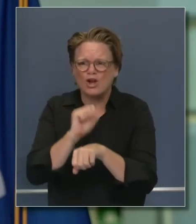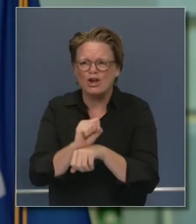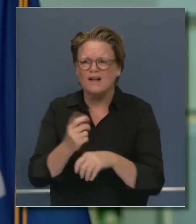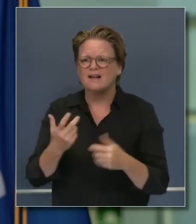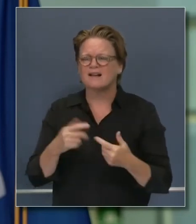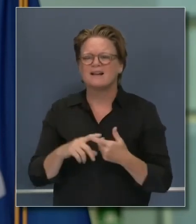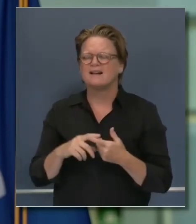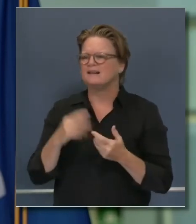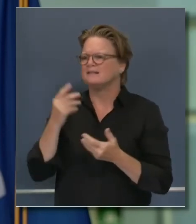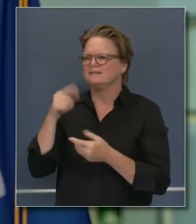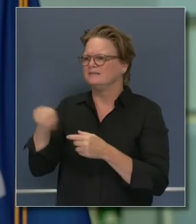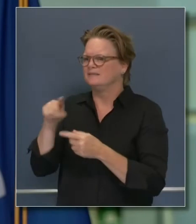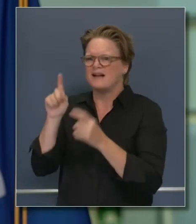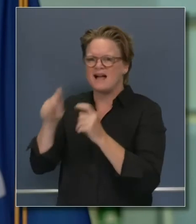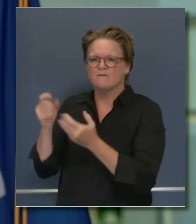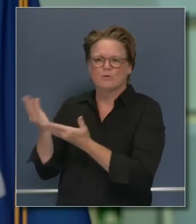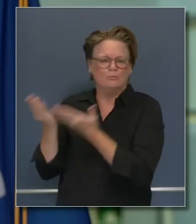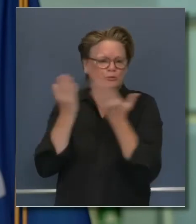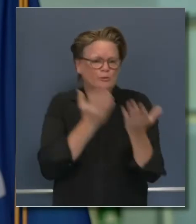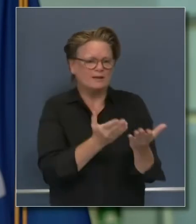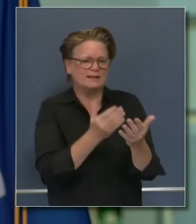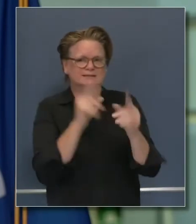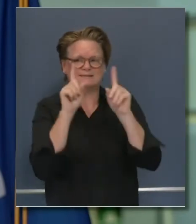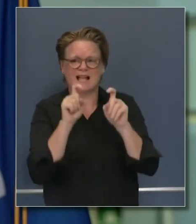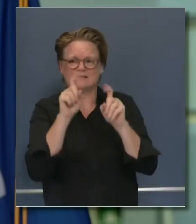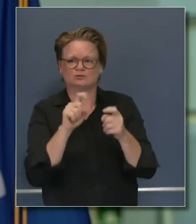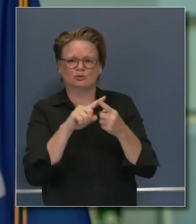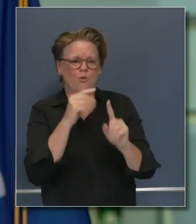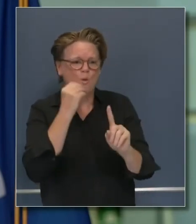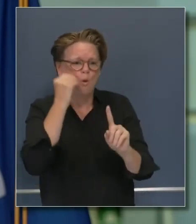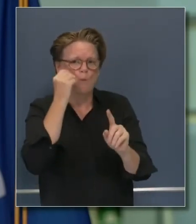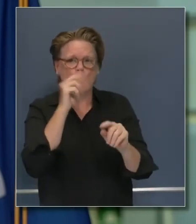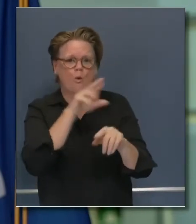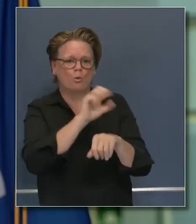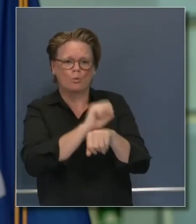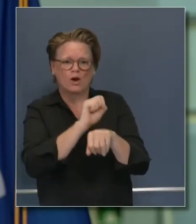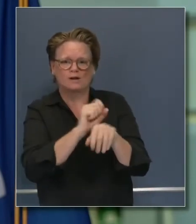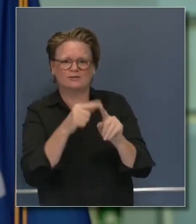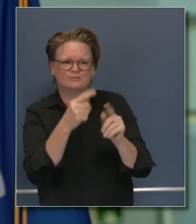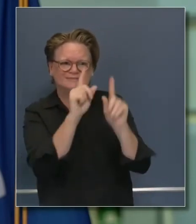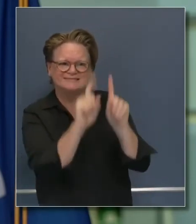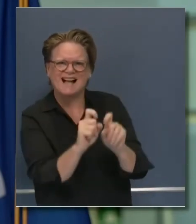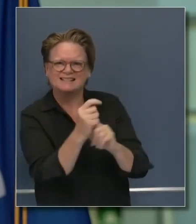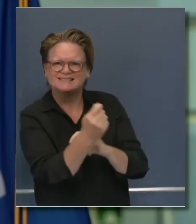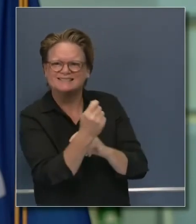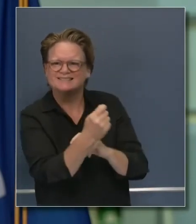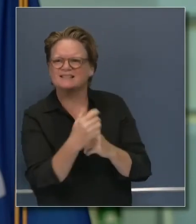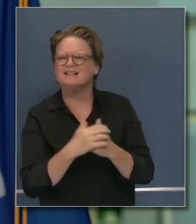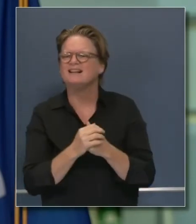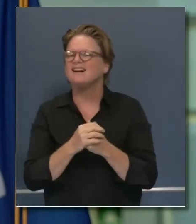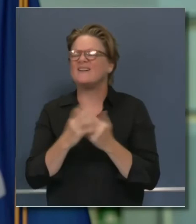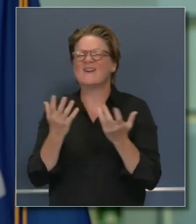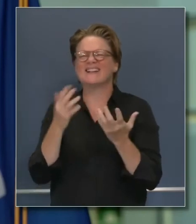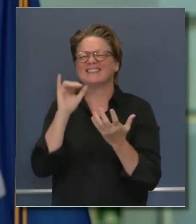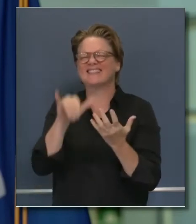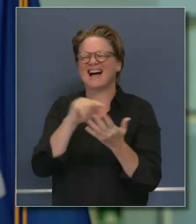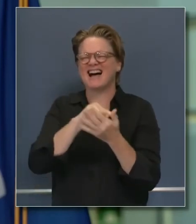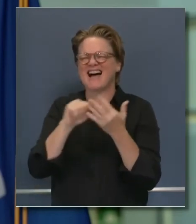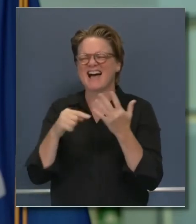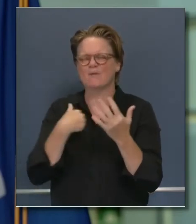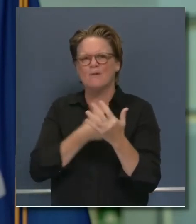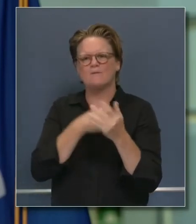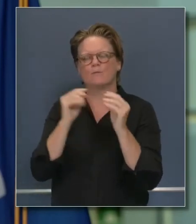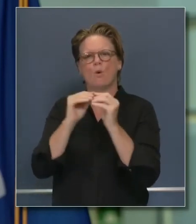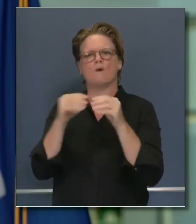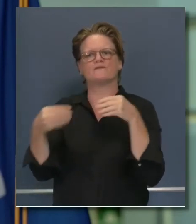to their workplace to get tested. All of these opportunities are opened up in a way that they weren't before. So really leading with this equity